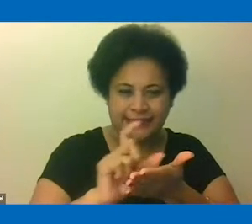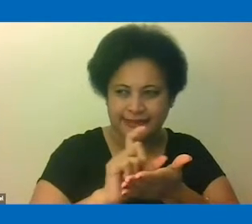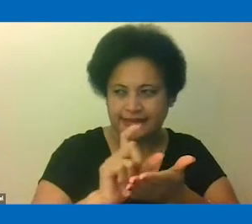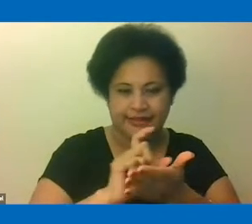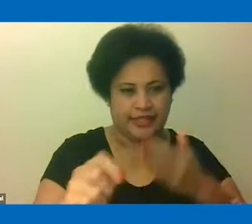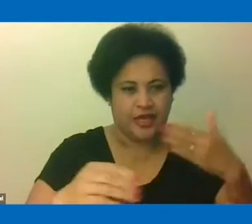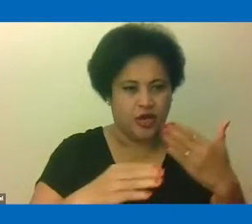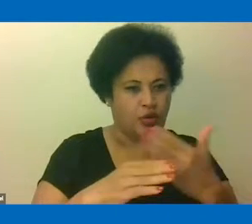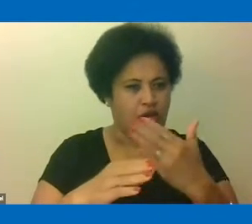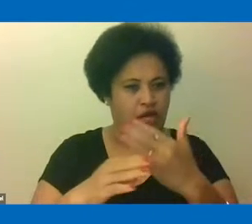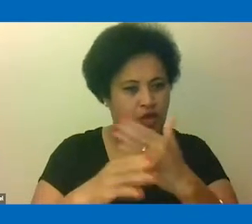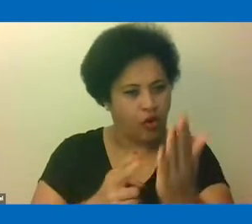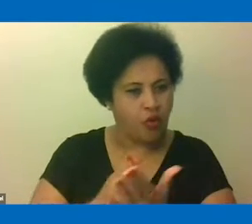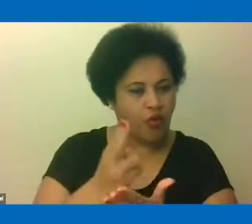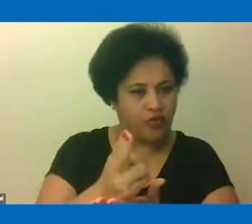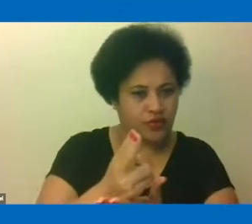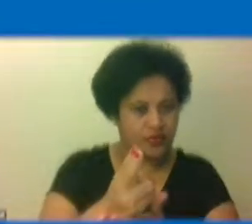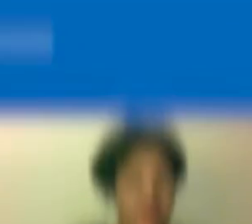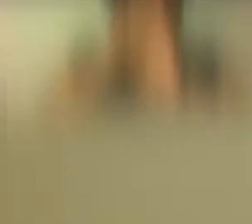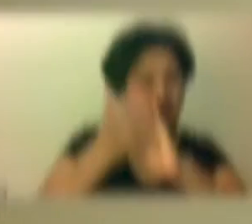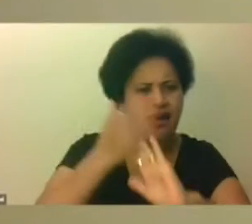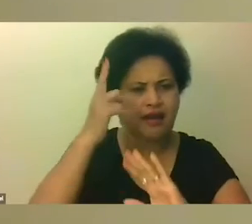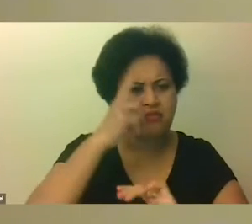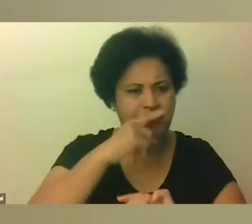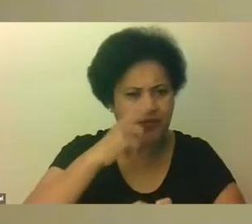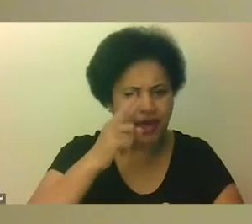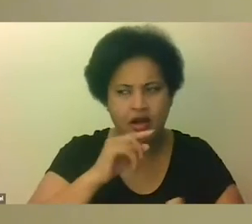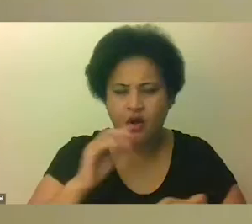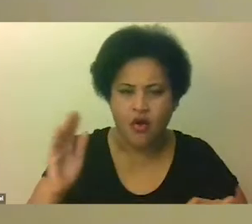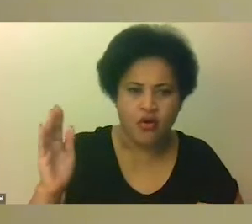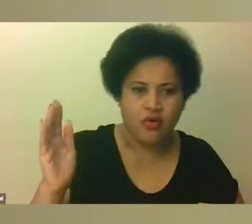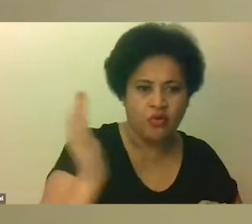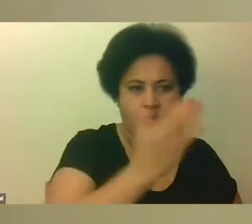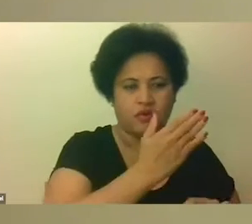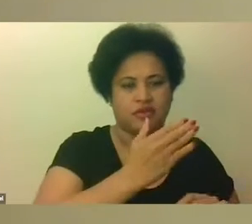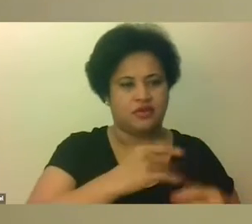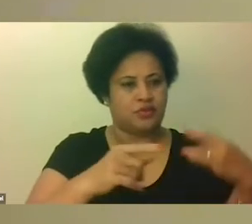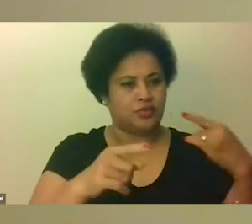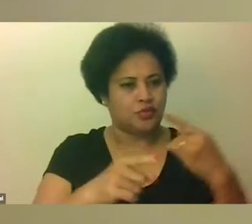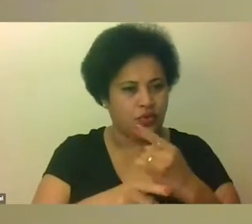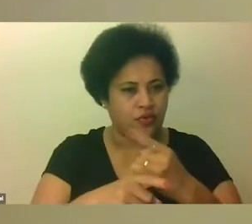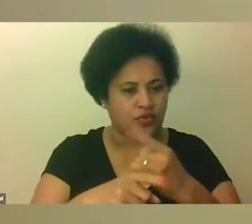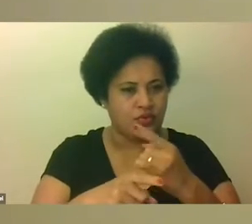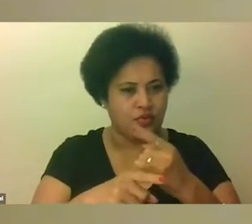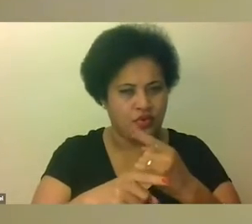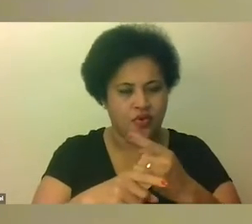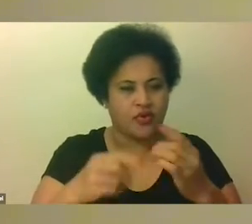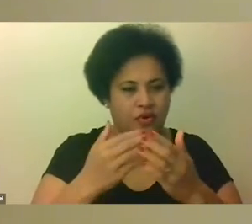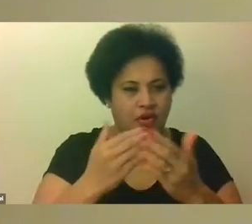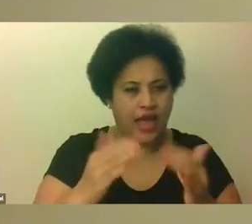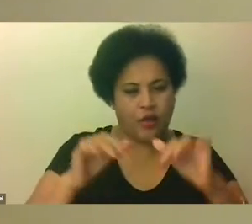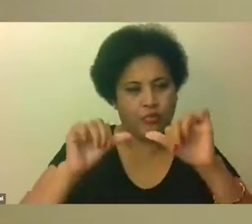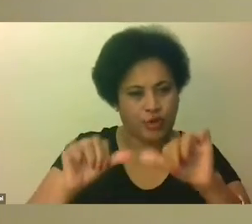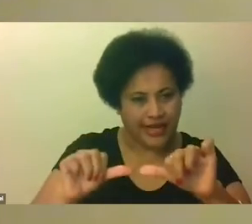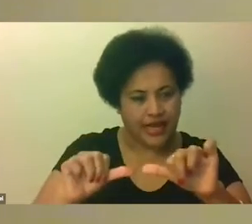that we will solve these issues. All of us are talking about this protect, respect